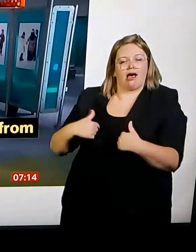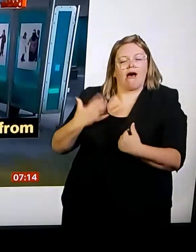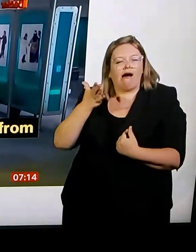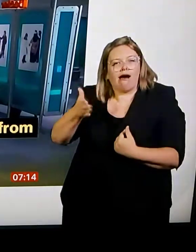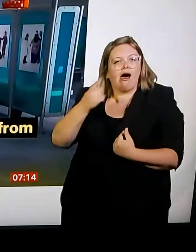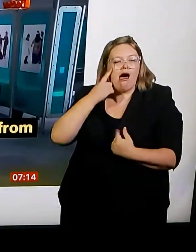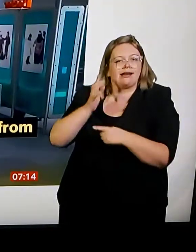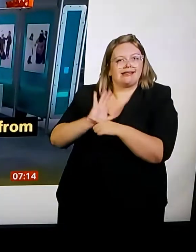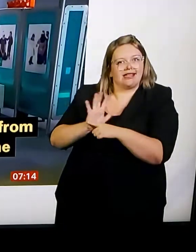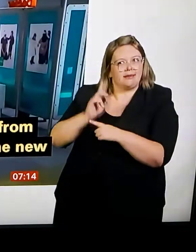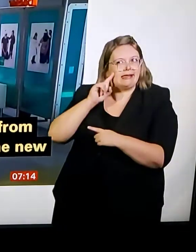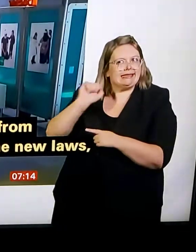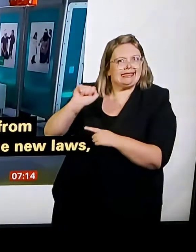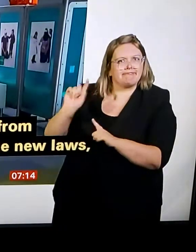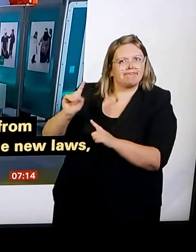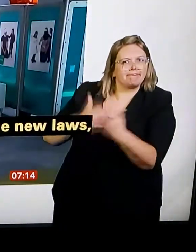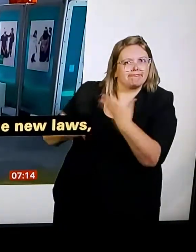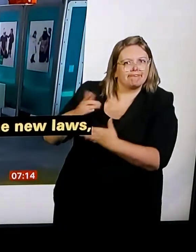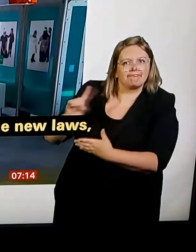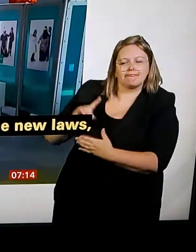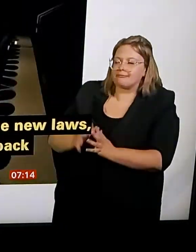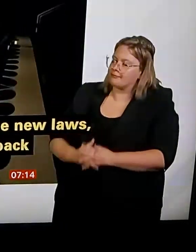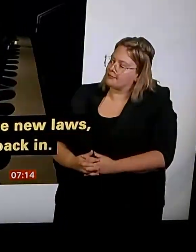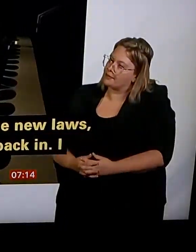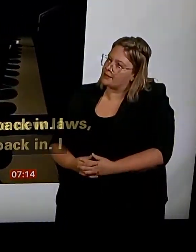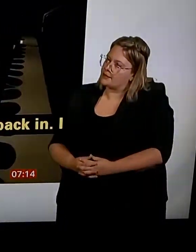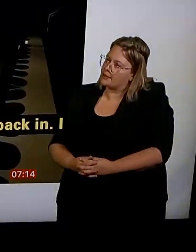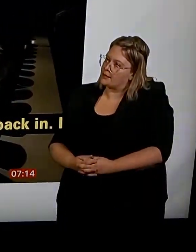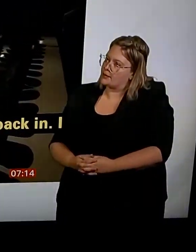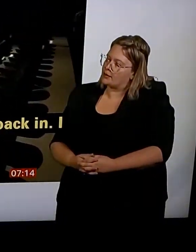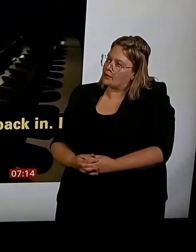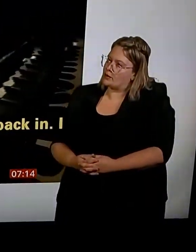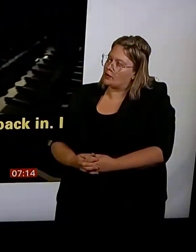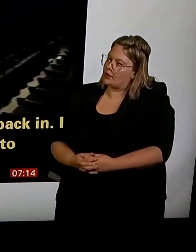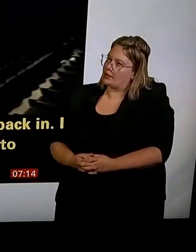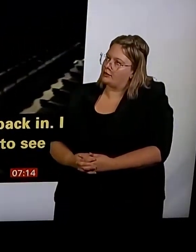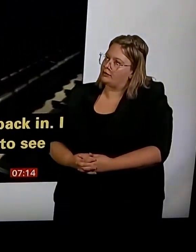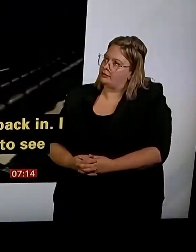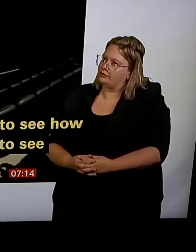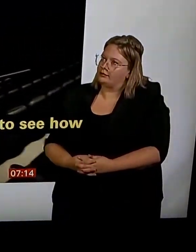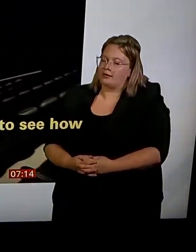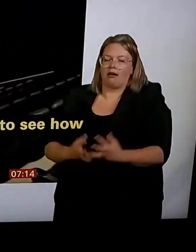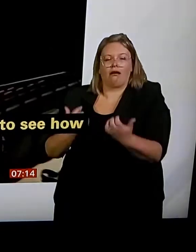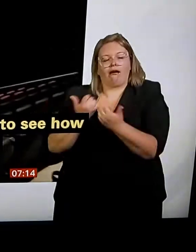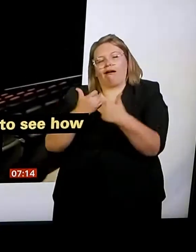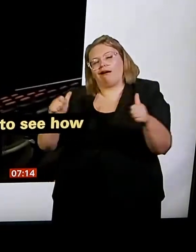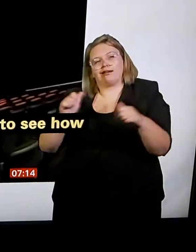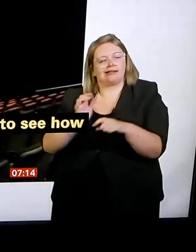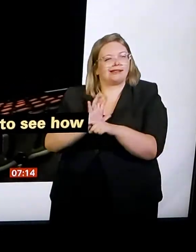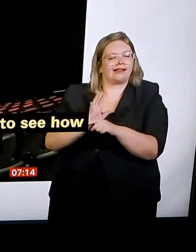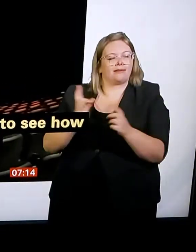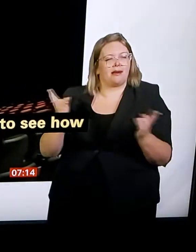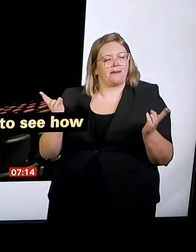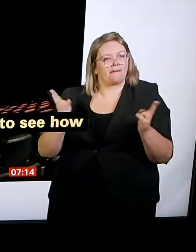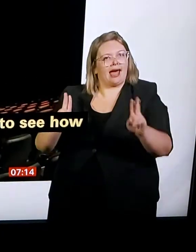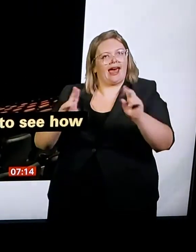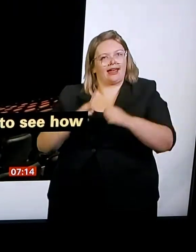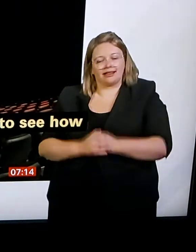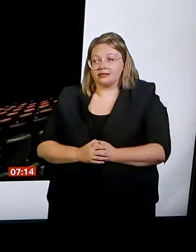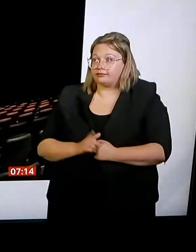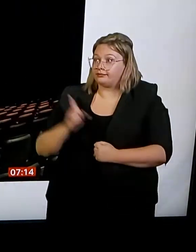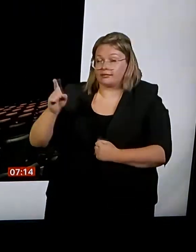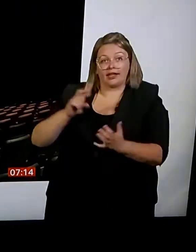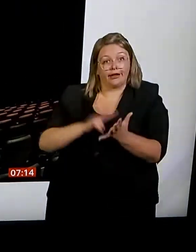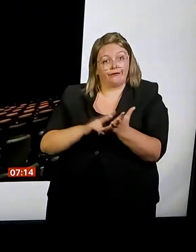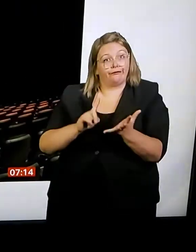Australia now for a number of years. I'm married to an Australian citizen, and I have four kids. We came on holiday